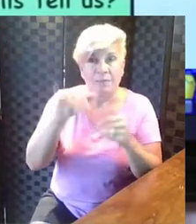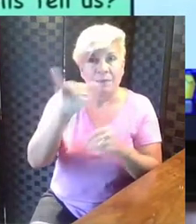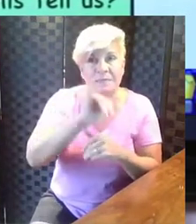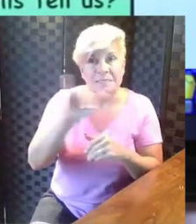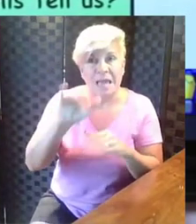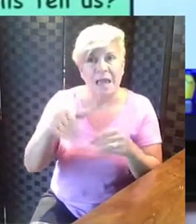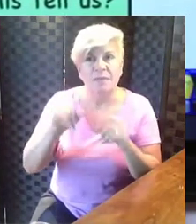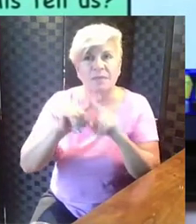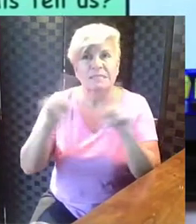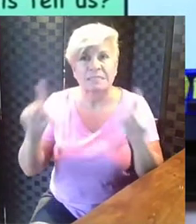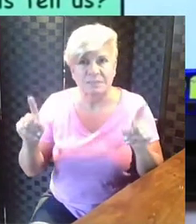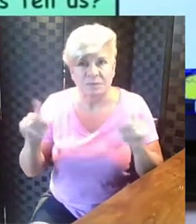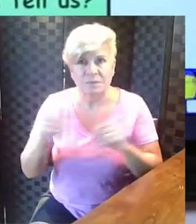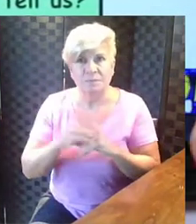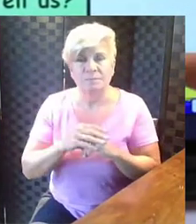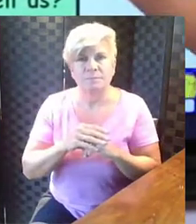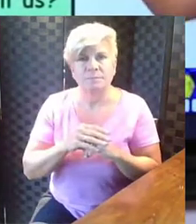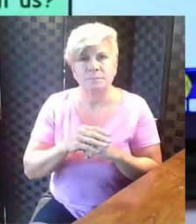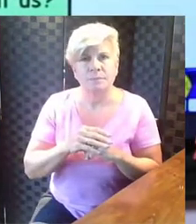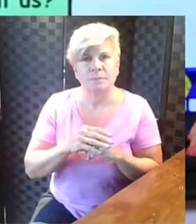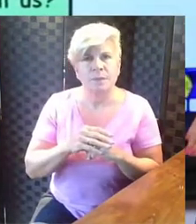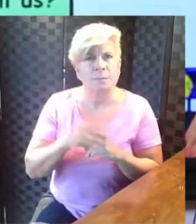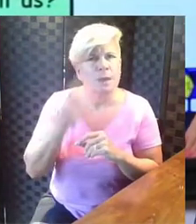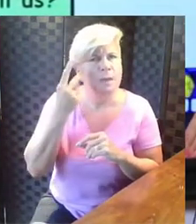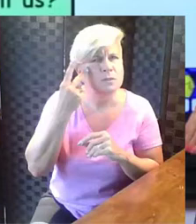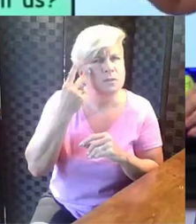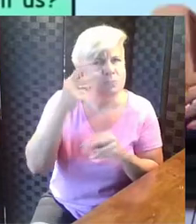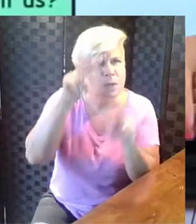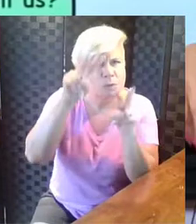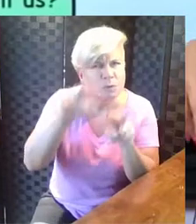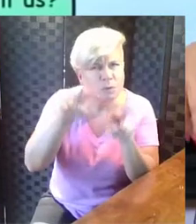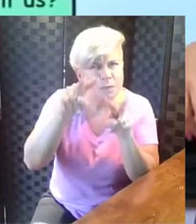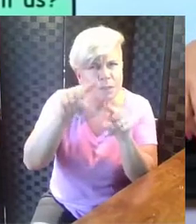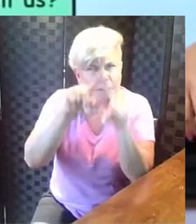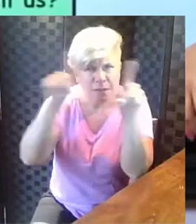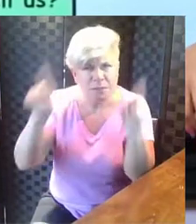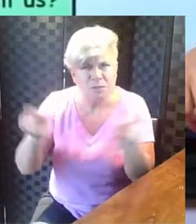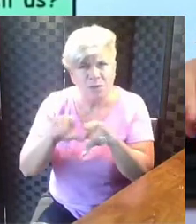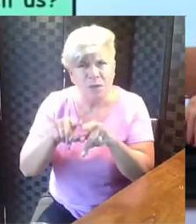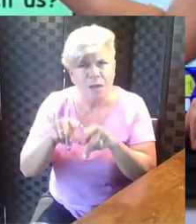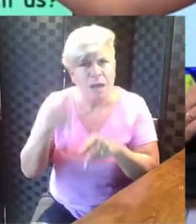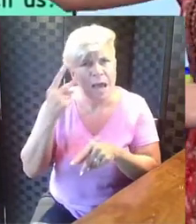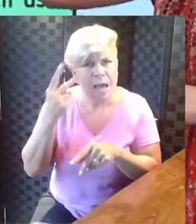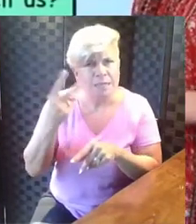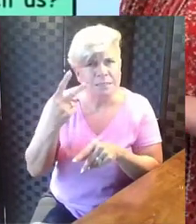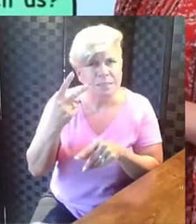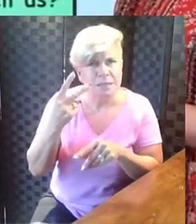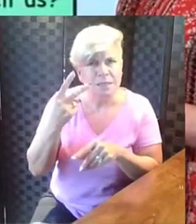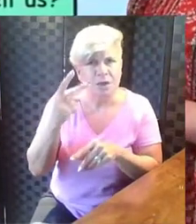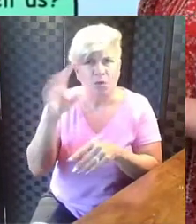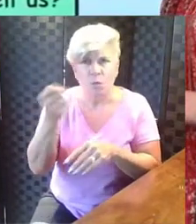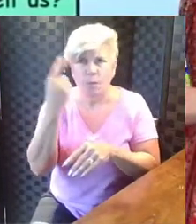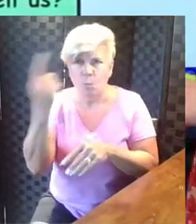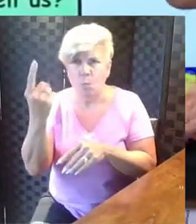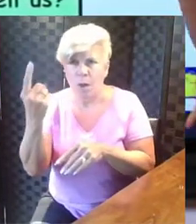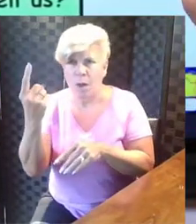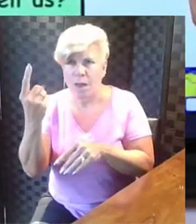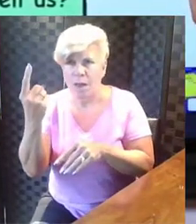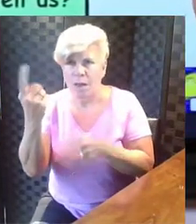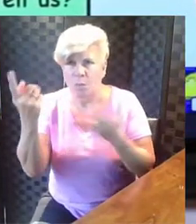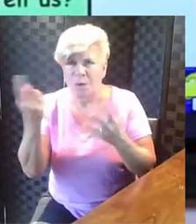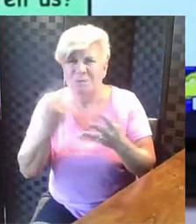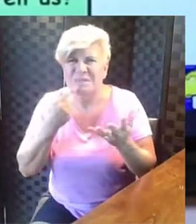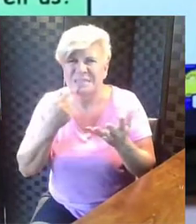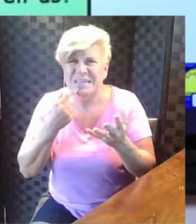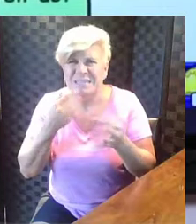the same and how they're different. So just by looking at our little chart we made here, I can see that grab one was what